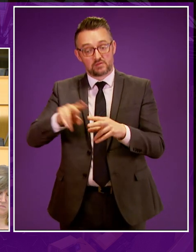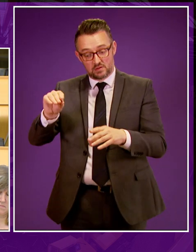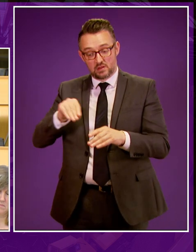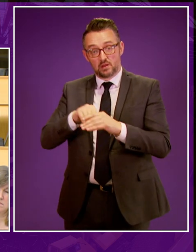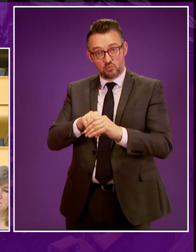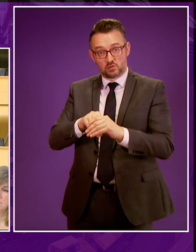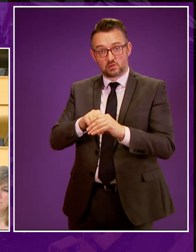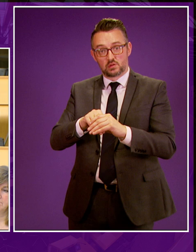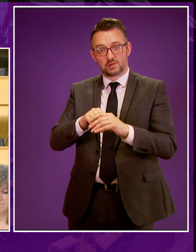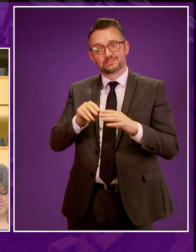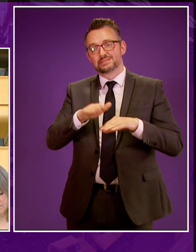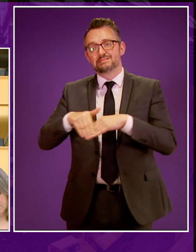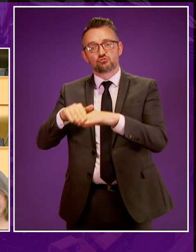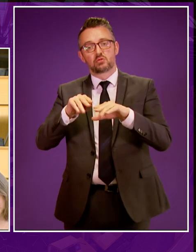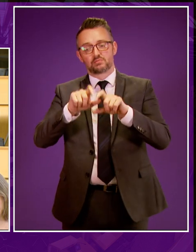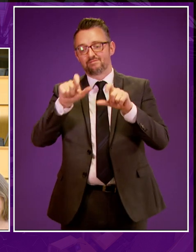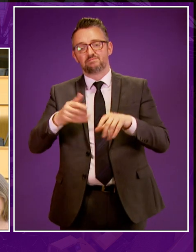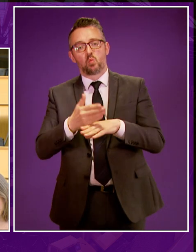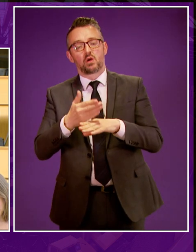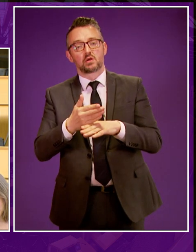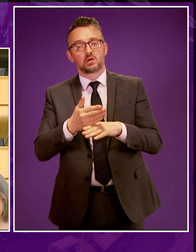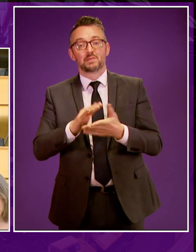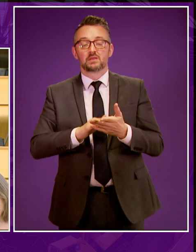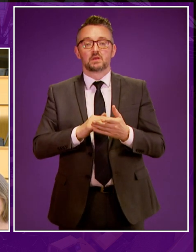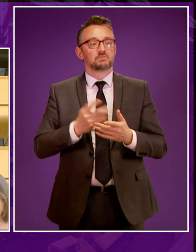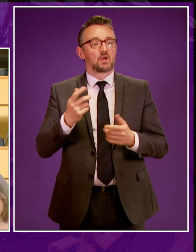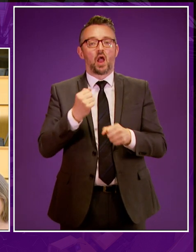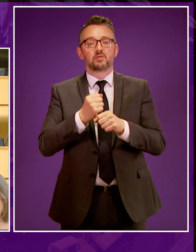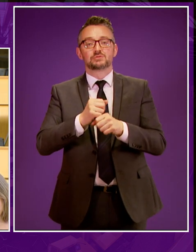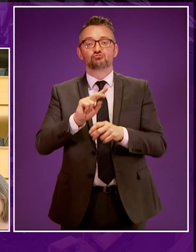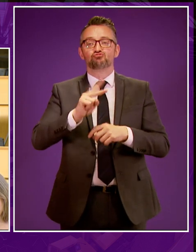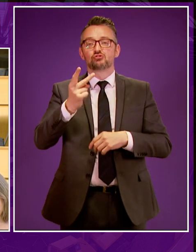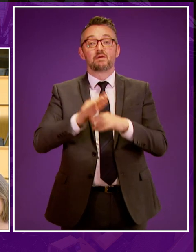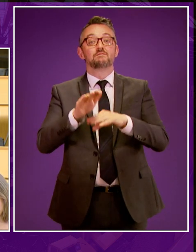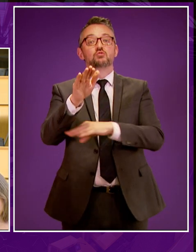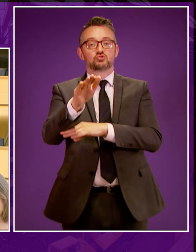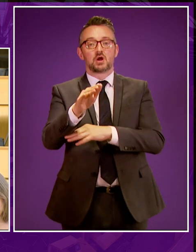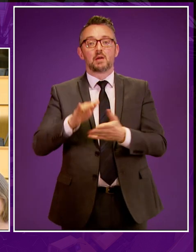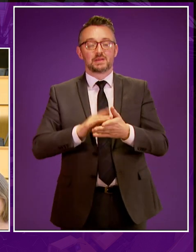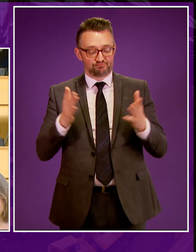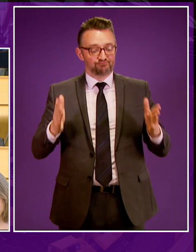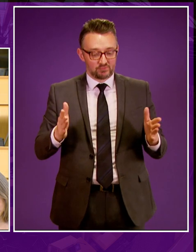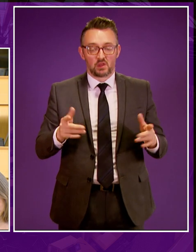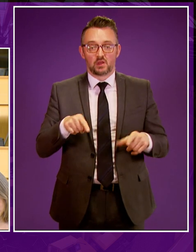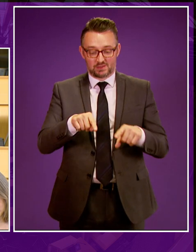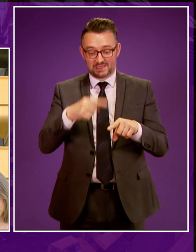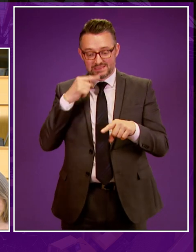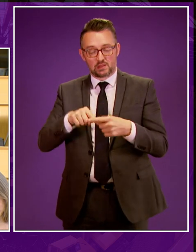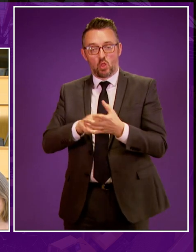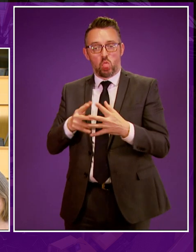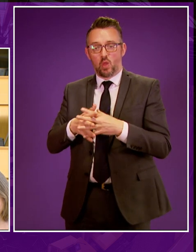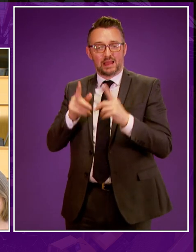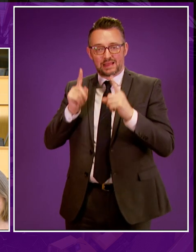would ensure that if there is a change of government, then the democratic will of parliament will remain as an effective backstop.